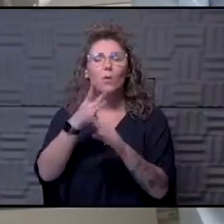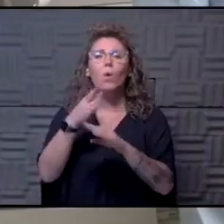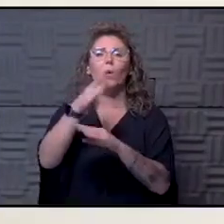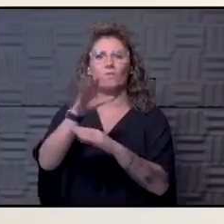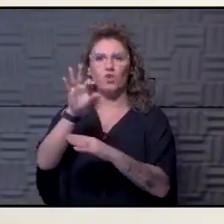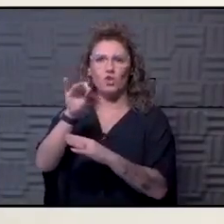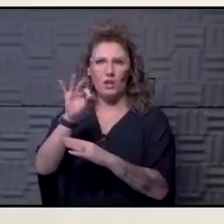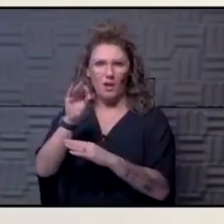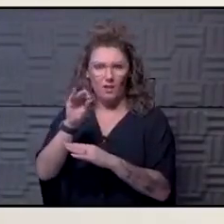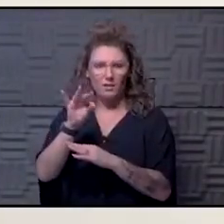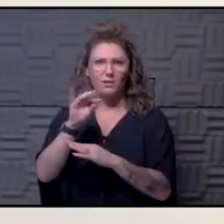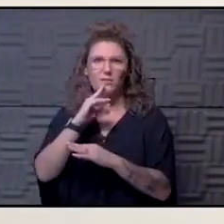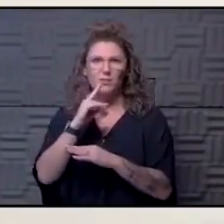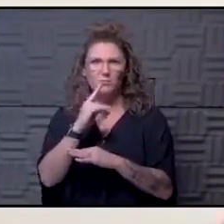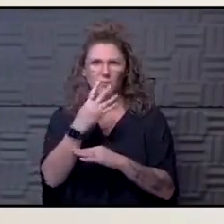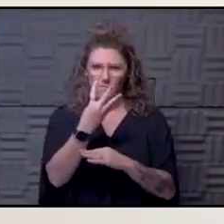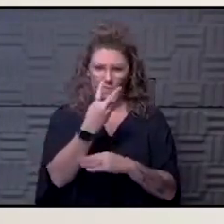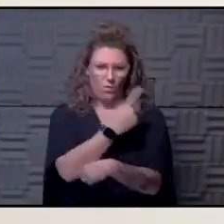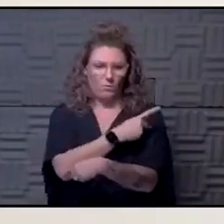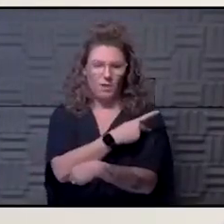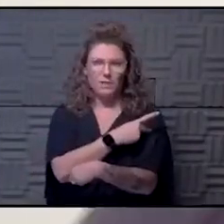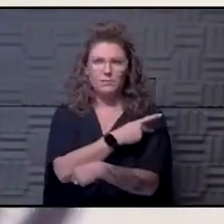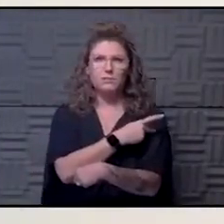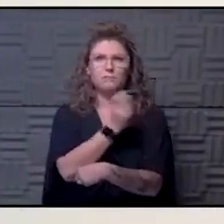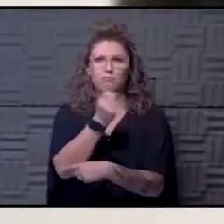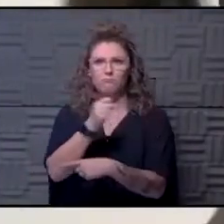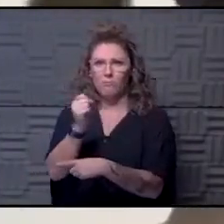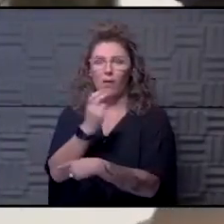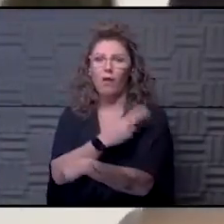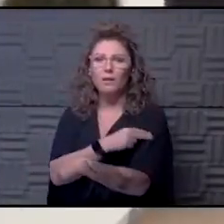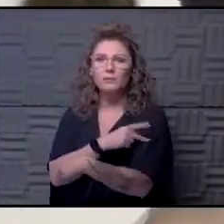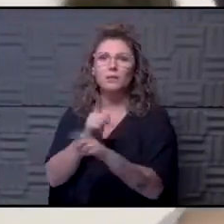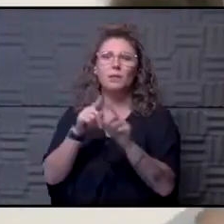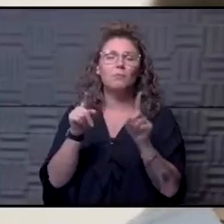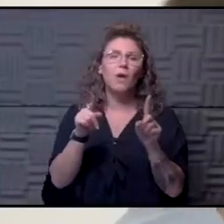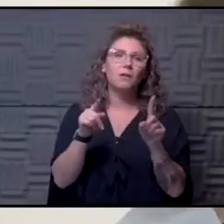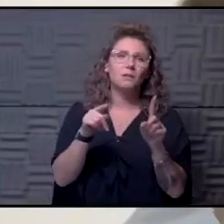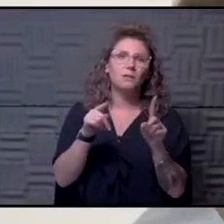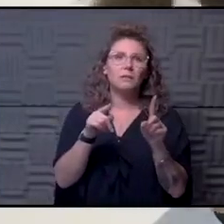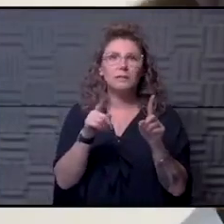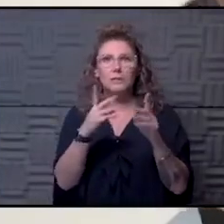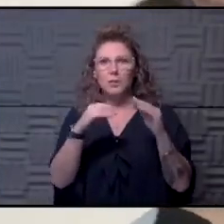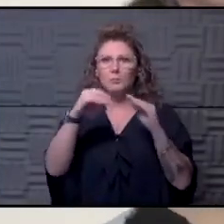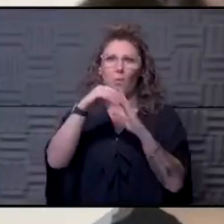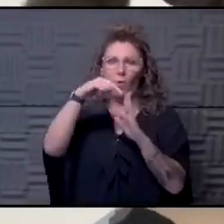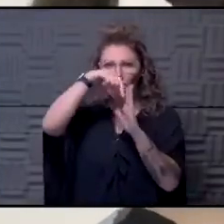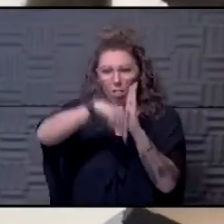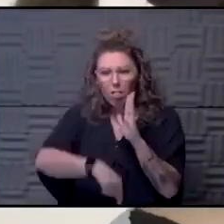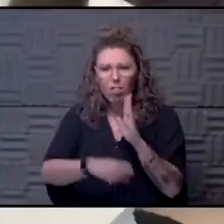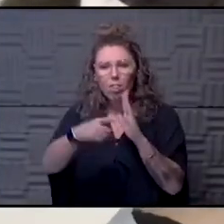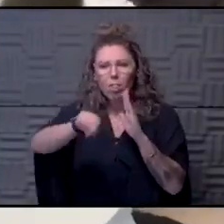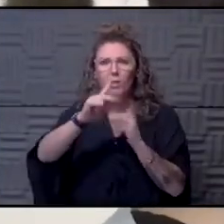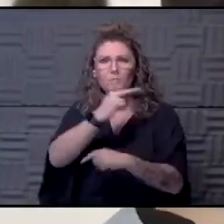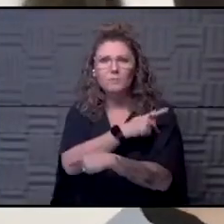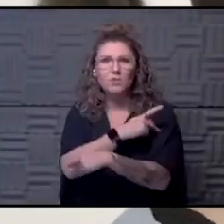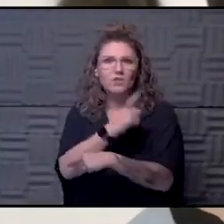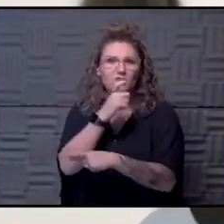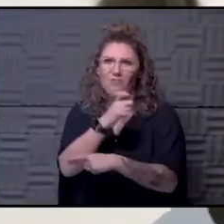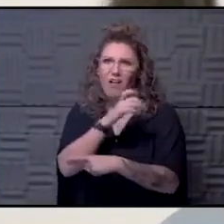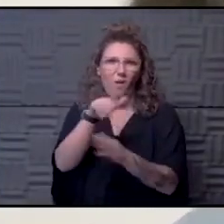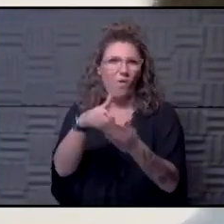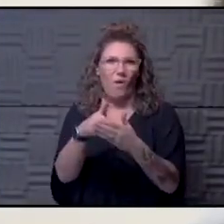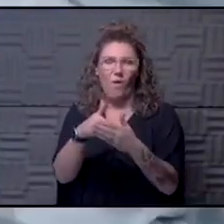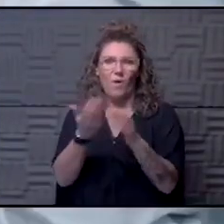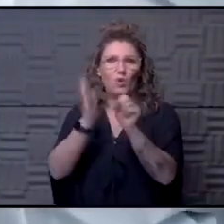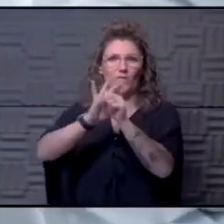have been four or so patients that we know have been hospitalized, but under a longer deep dive of those patients, they weren't all for COVID